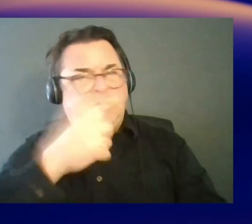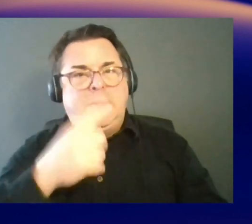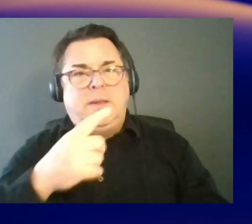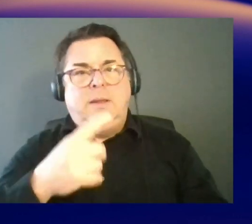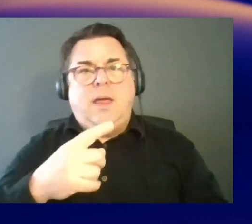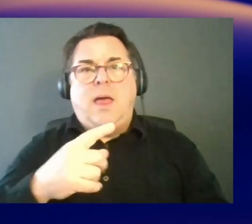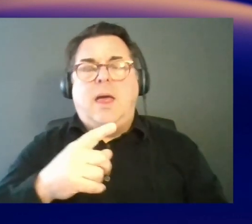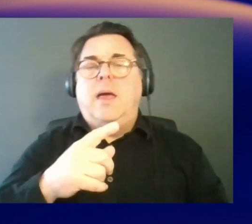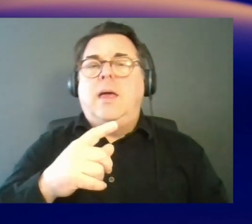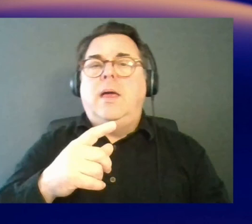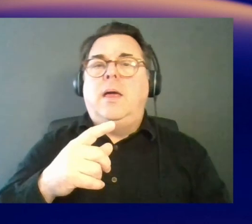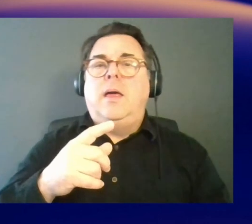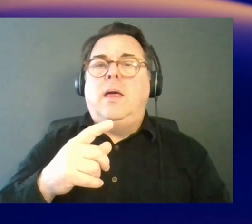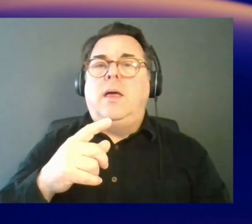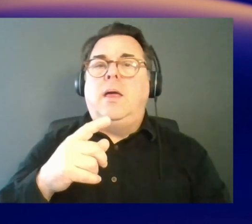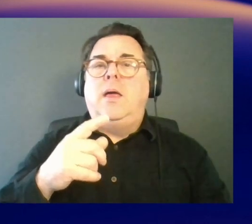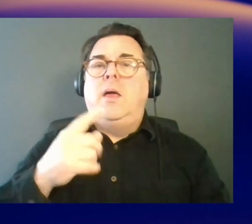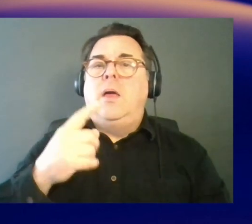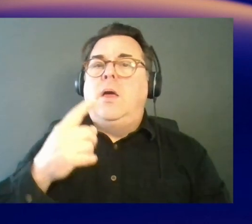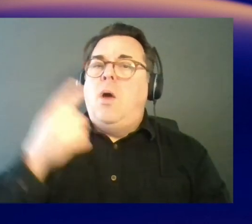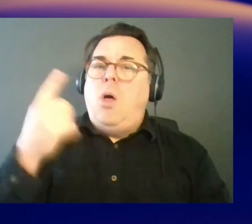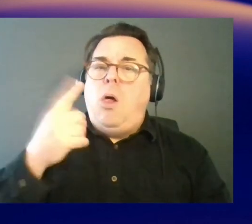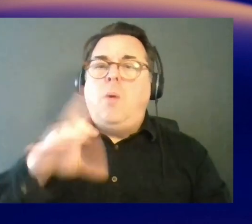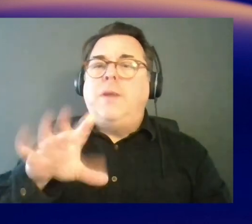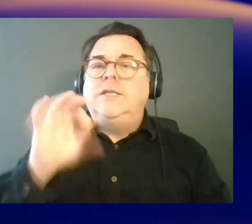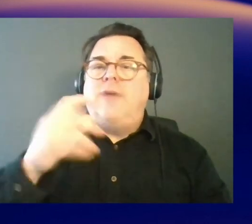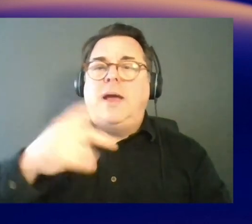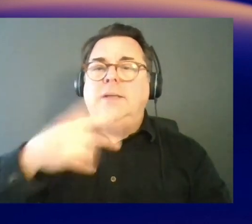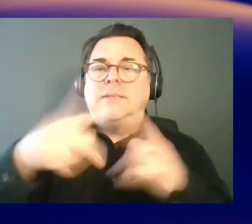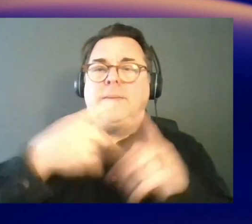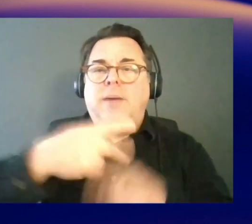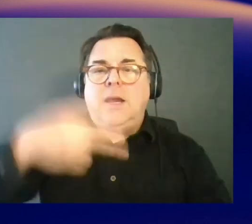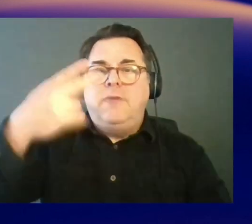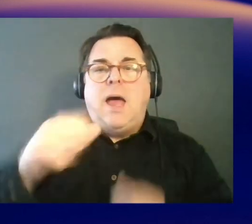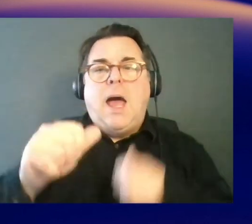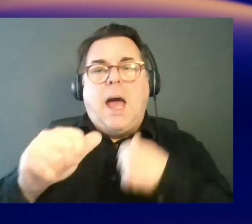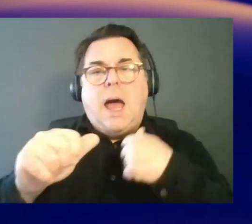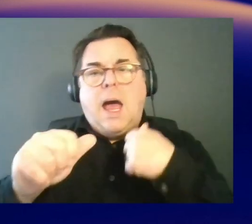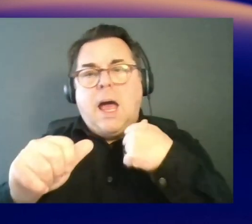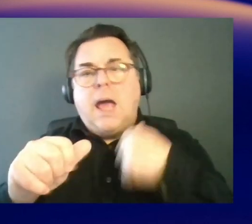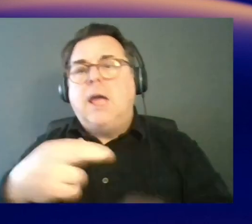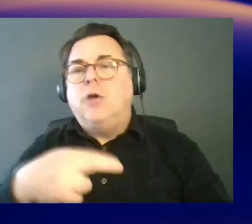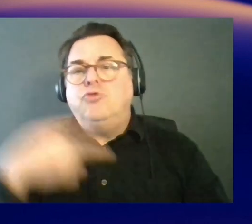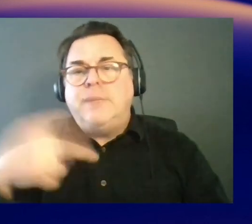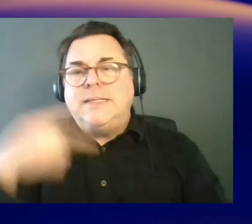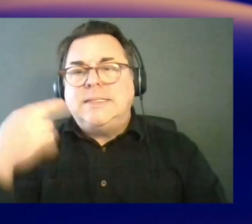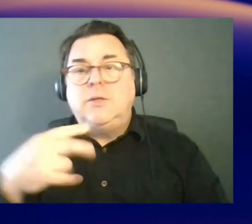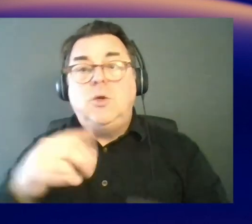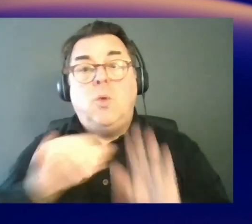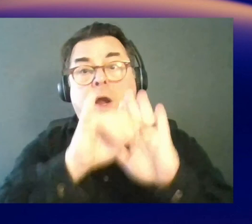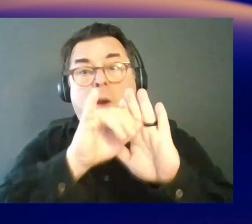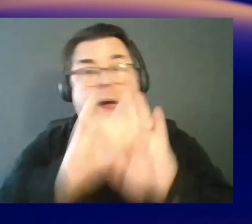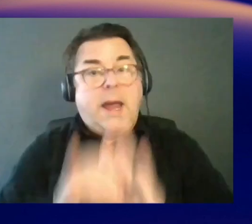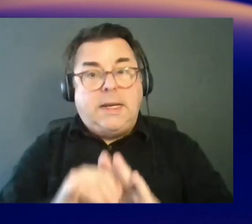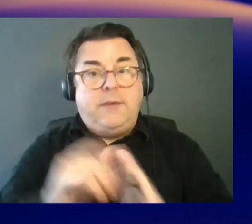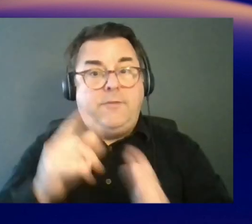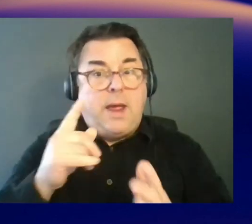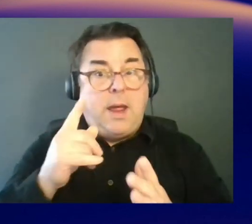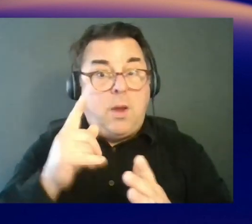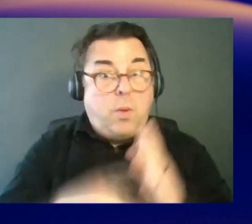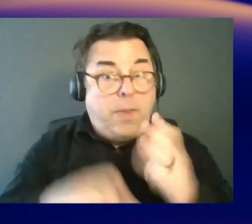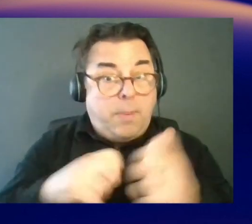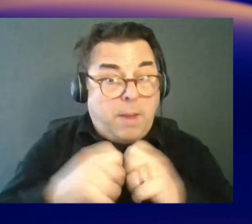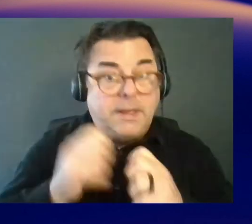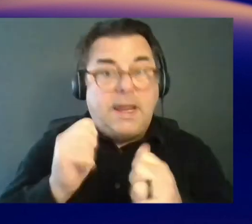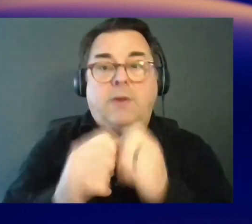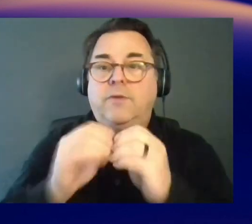review that has not had a high risk item. Yes. It's okay. There's always things to fix. going to happen. This is meant to identify what you need to fix and how you can fix it. All right. Thank